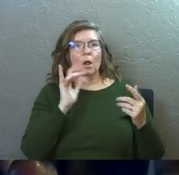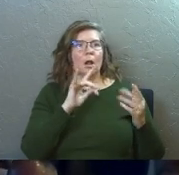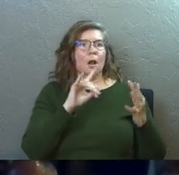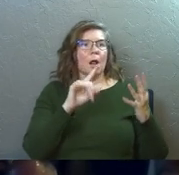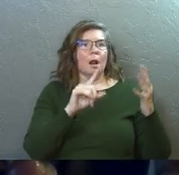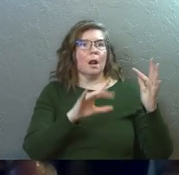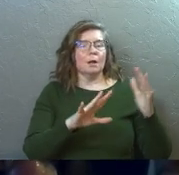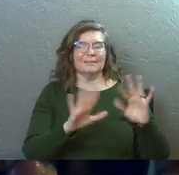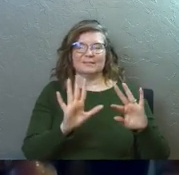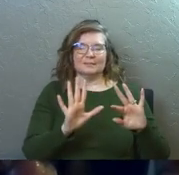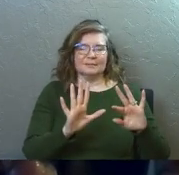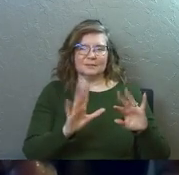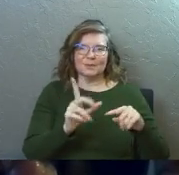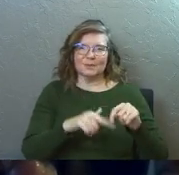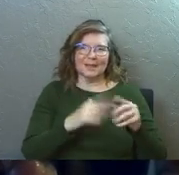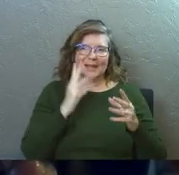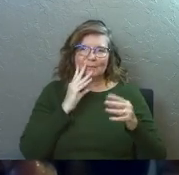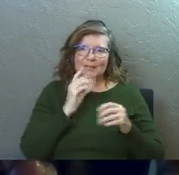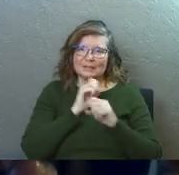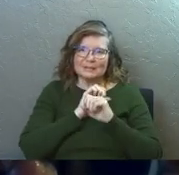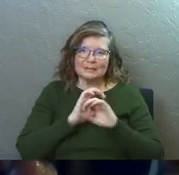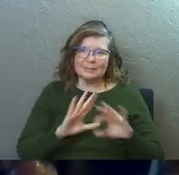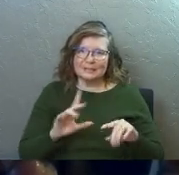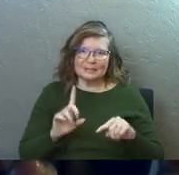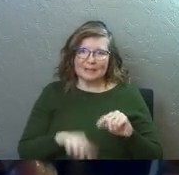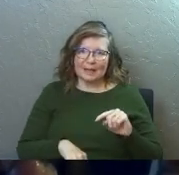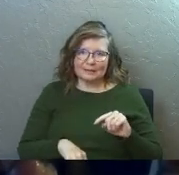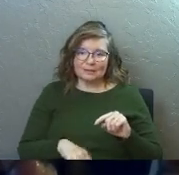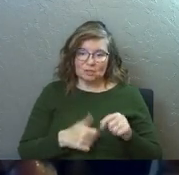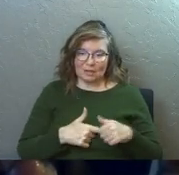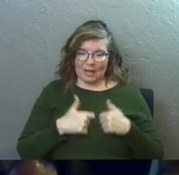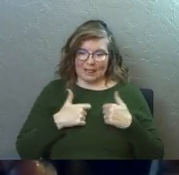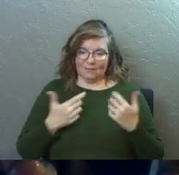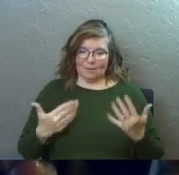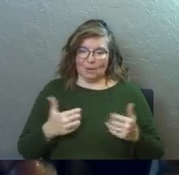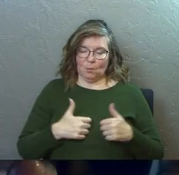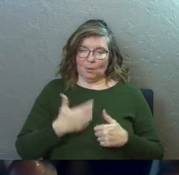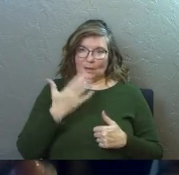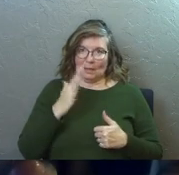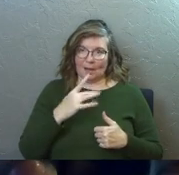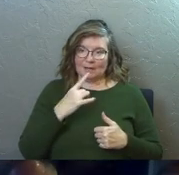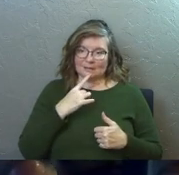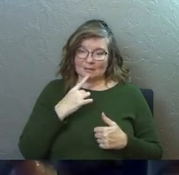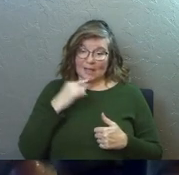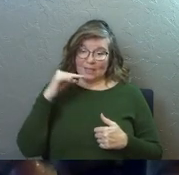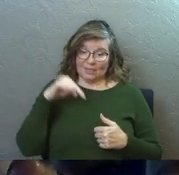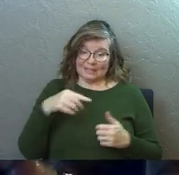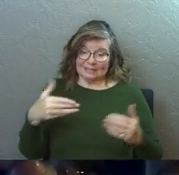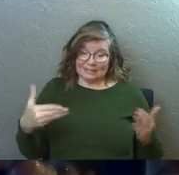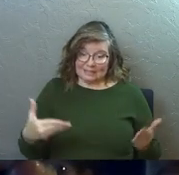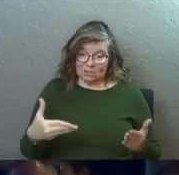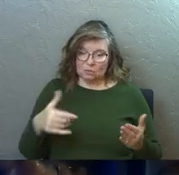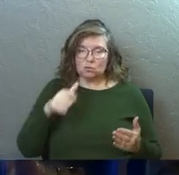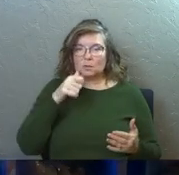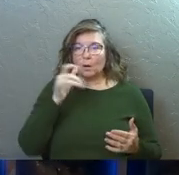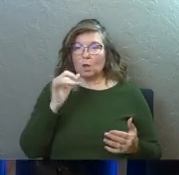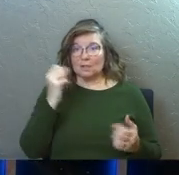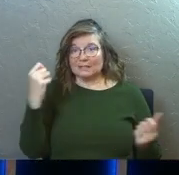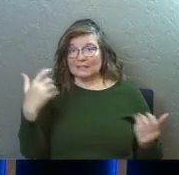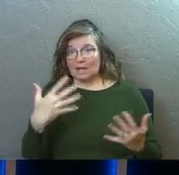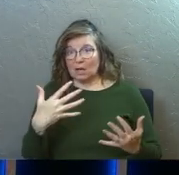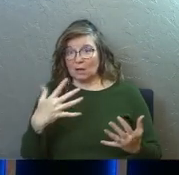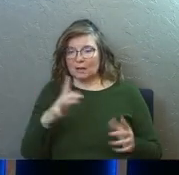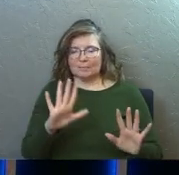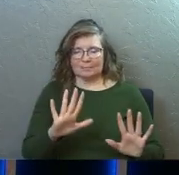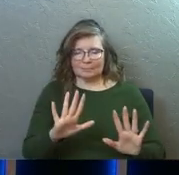going and going and going, how do you experience peace at all? You're not living in the present with God and saying, this is here. Tomorrow looks scary,